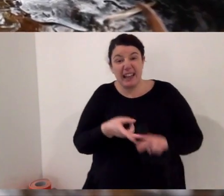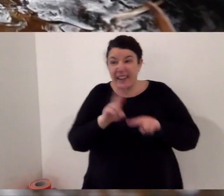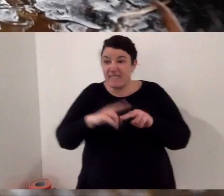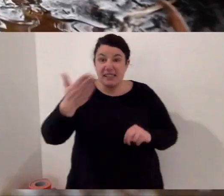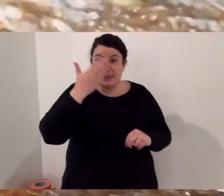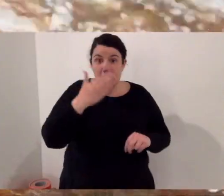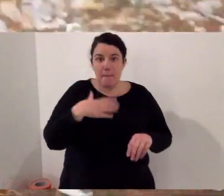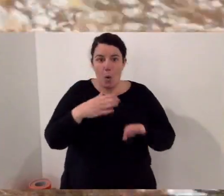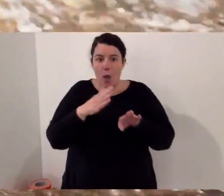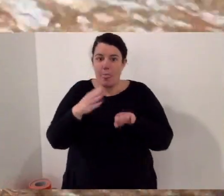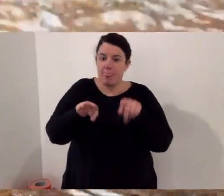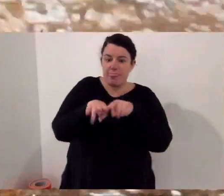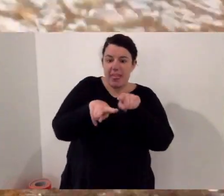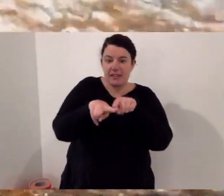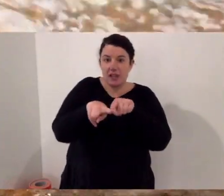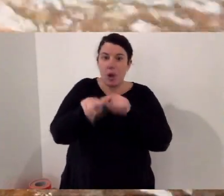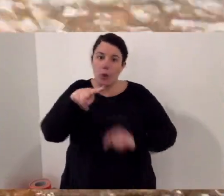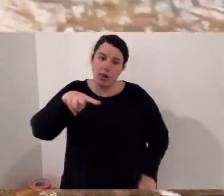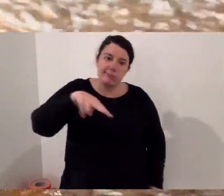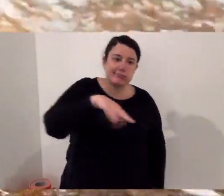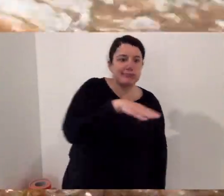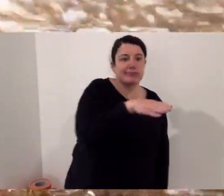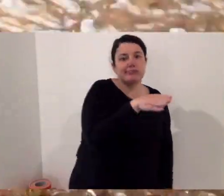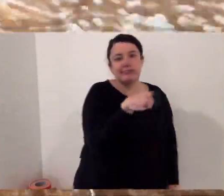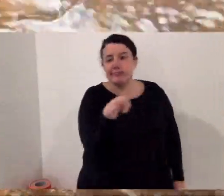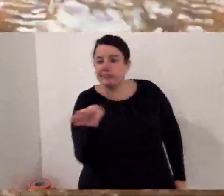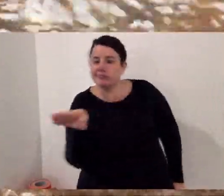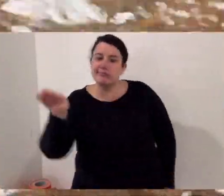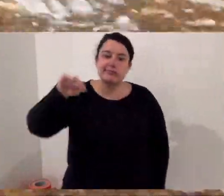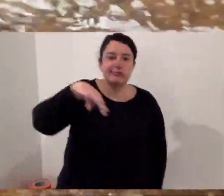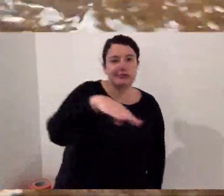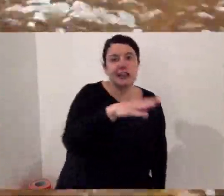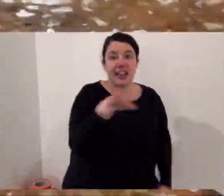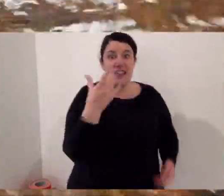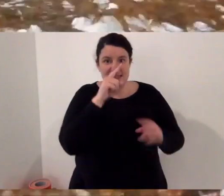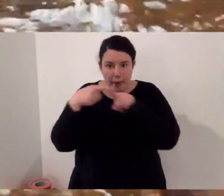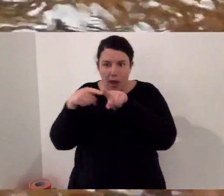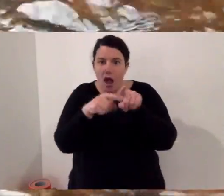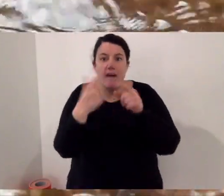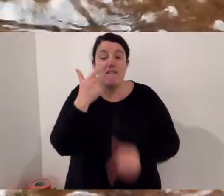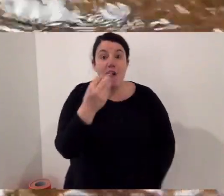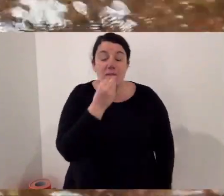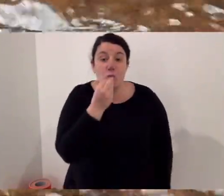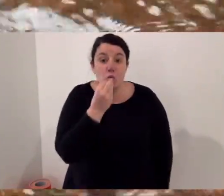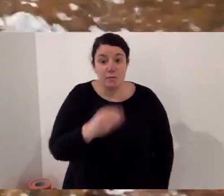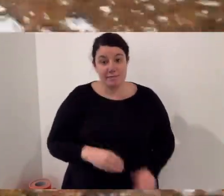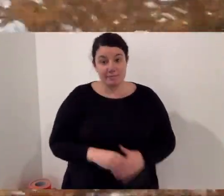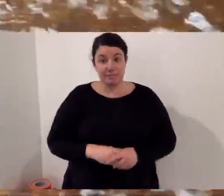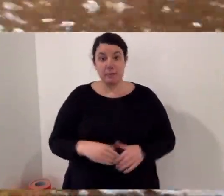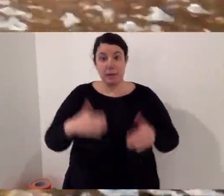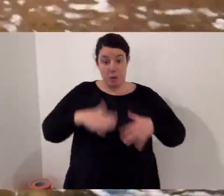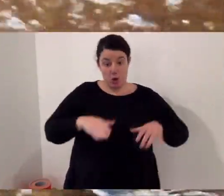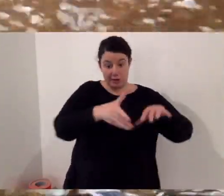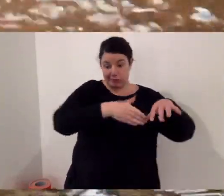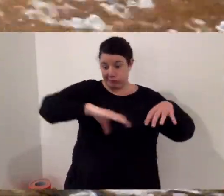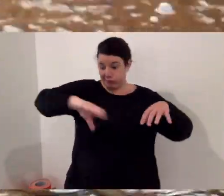particles of their prey. Now if the scent particles are more on the right side, the snake will turn right. If it's more on the left, and that's how it's able to